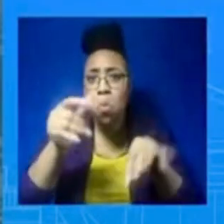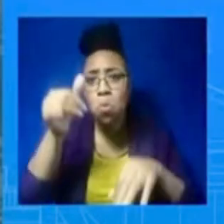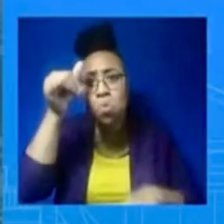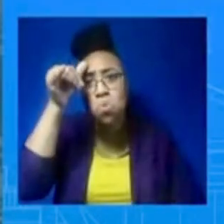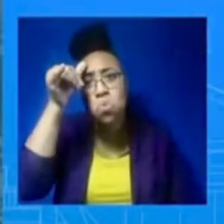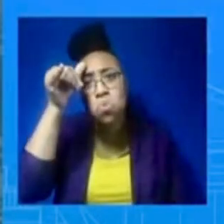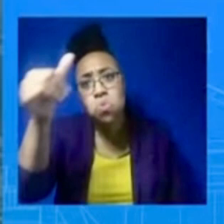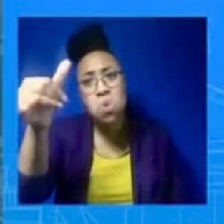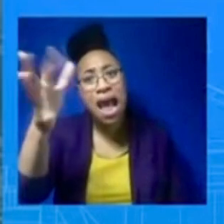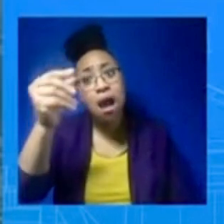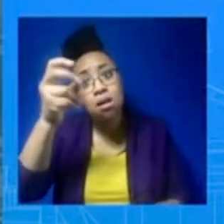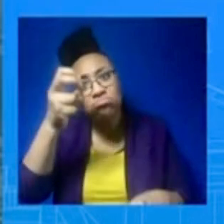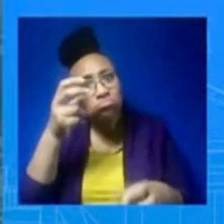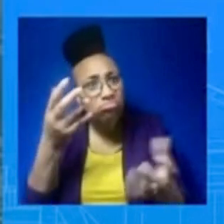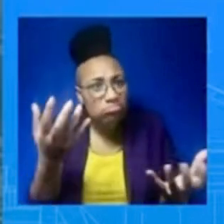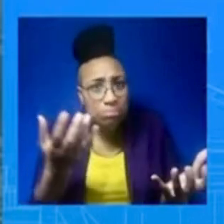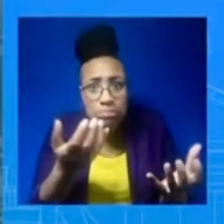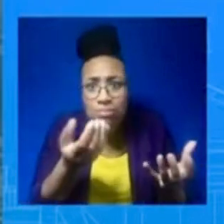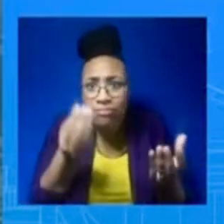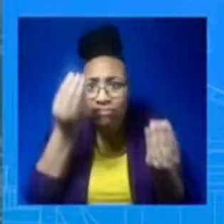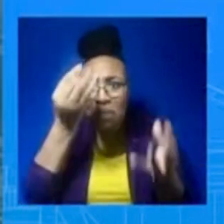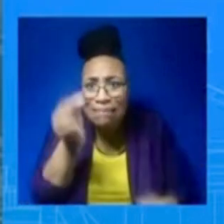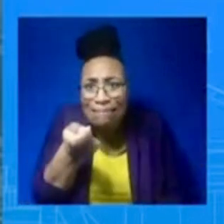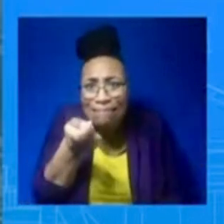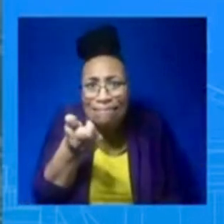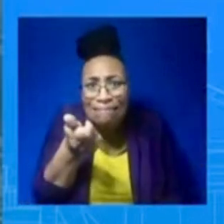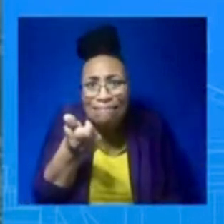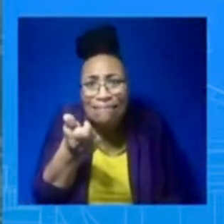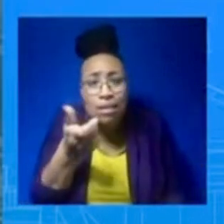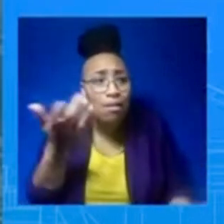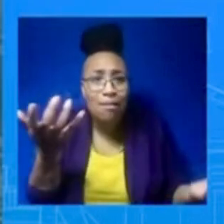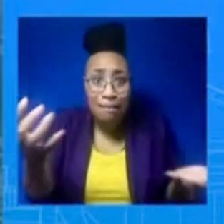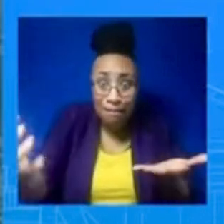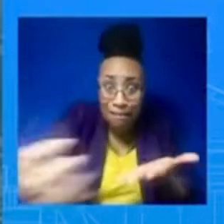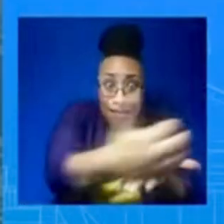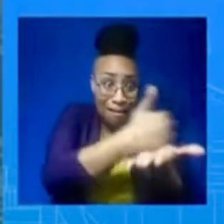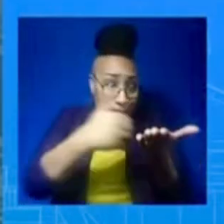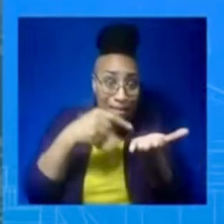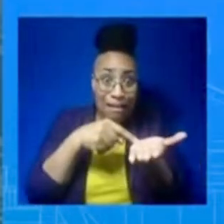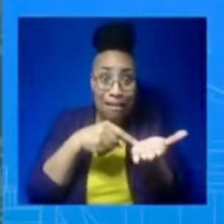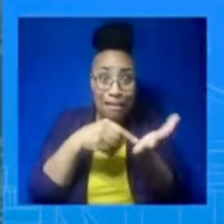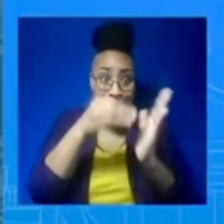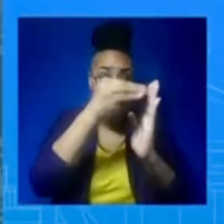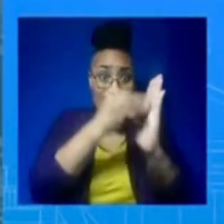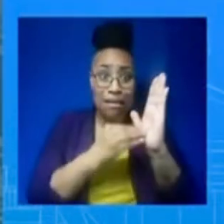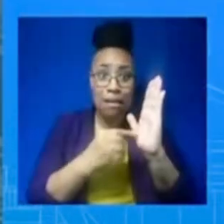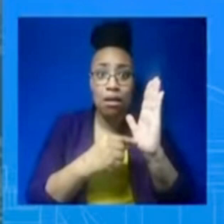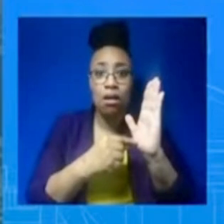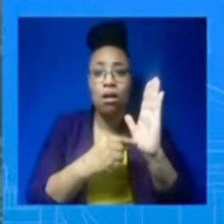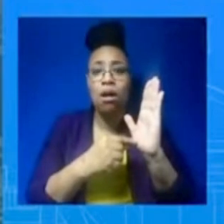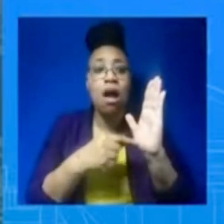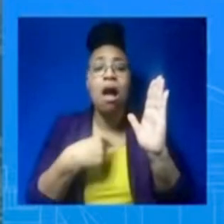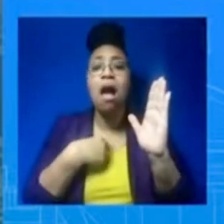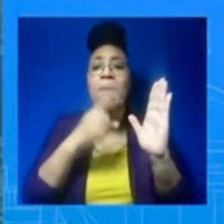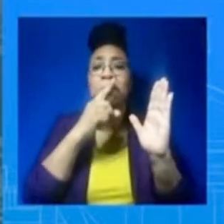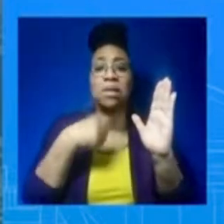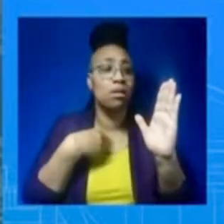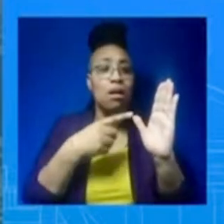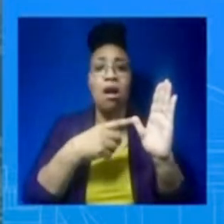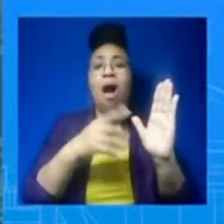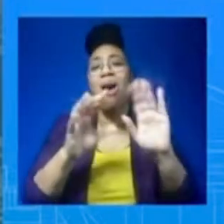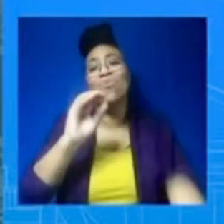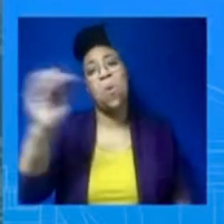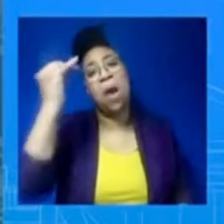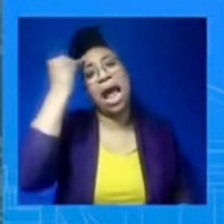get recovered the debris, but we never said we had no idea. We can't prove definitively. The intelligence community has helped us try to do some